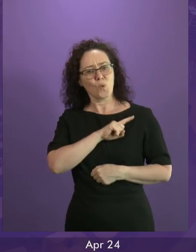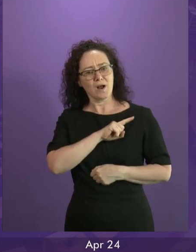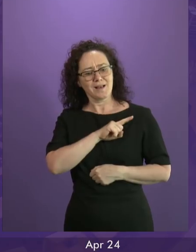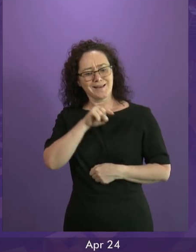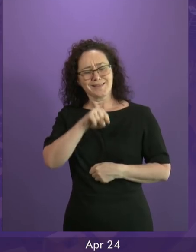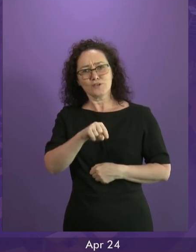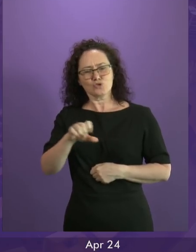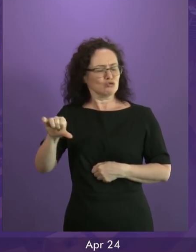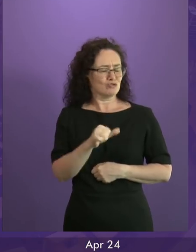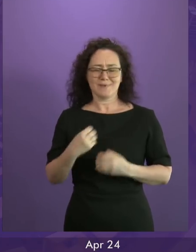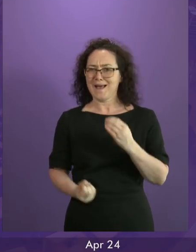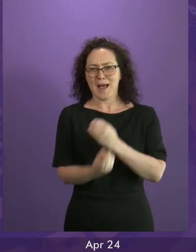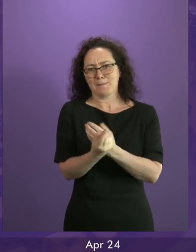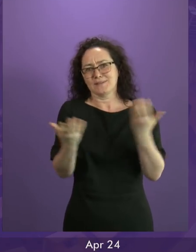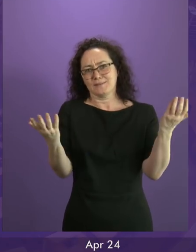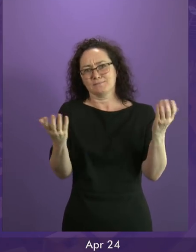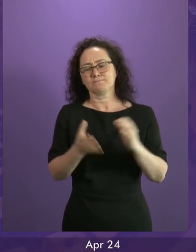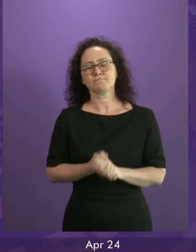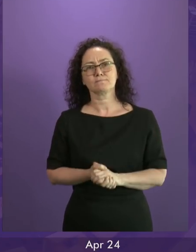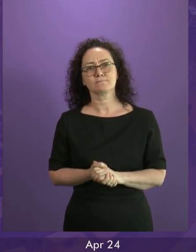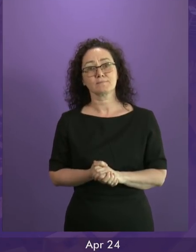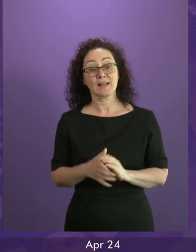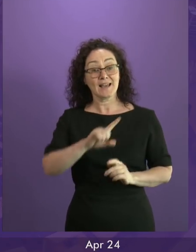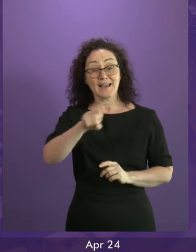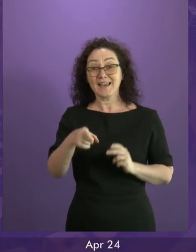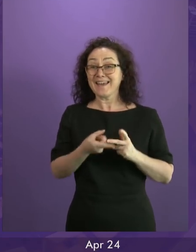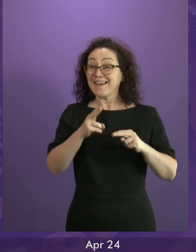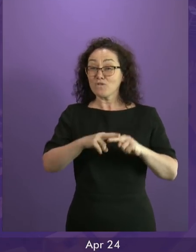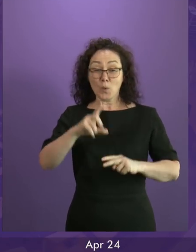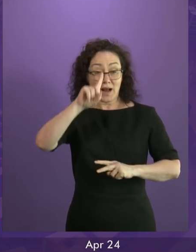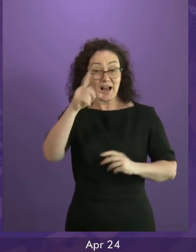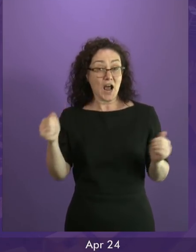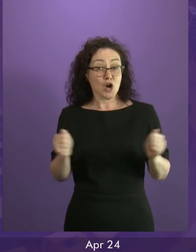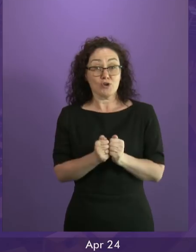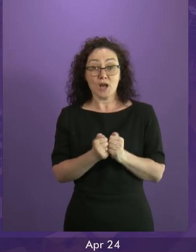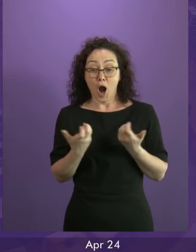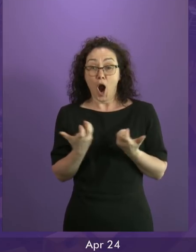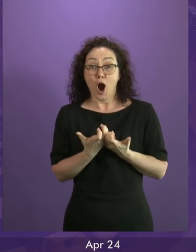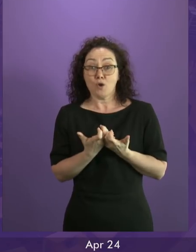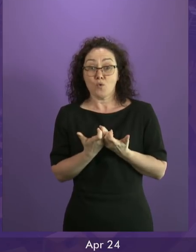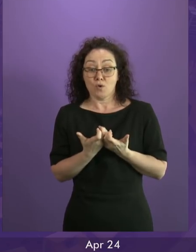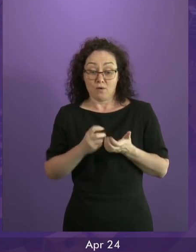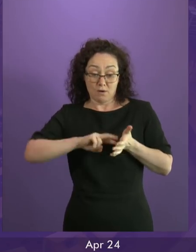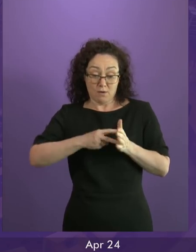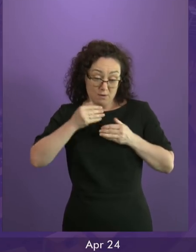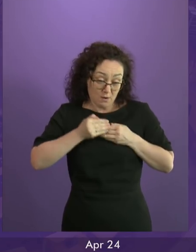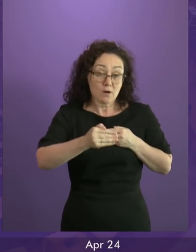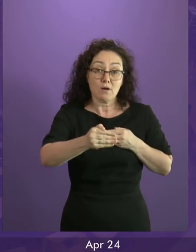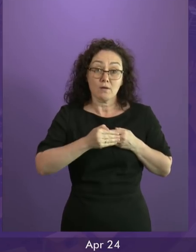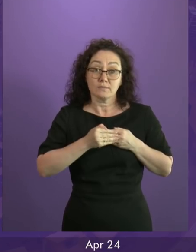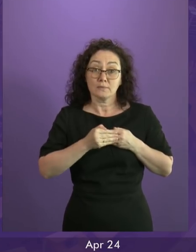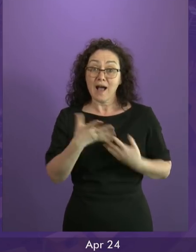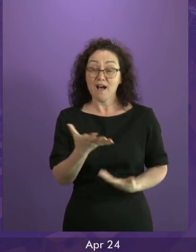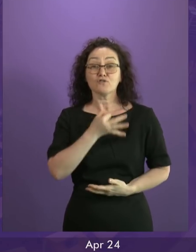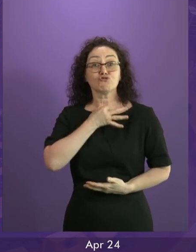As things stand if an agreed way forward is not found quickly the risk of no deal will rise again as we approach the October